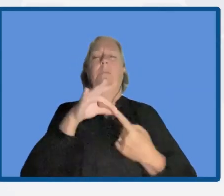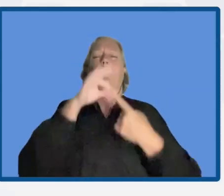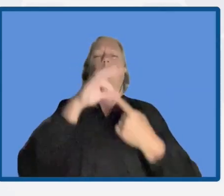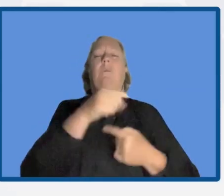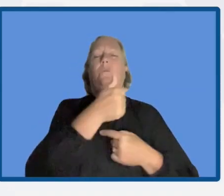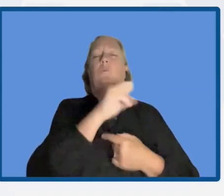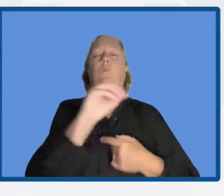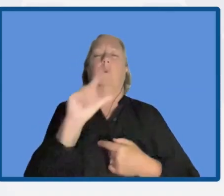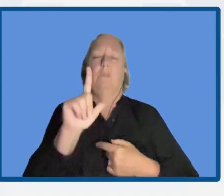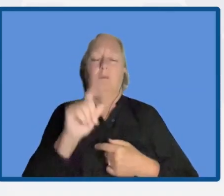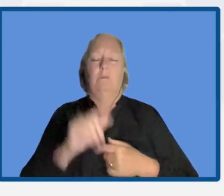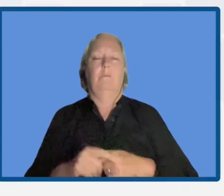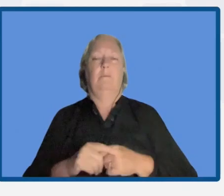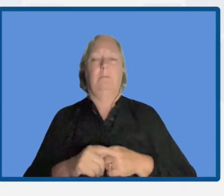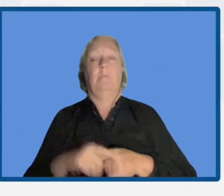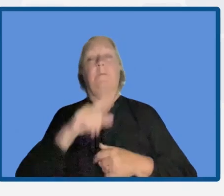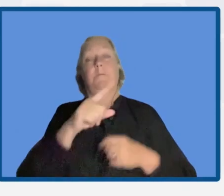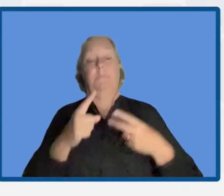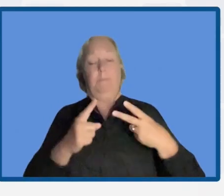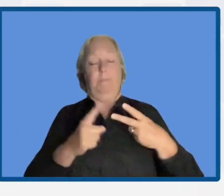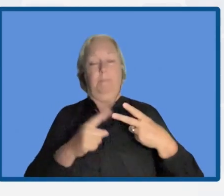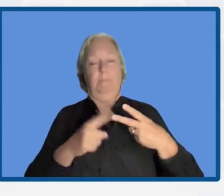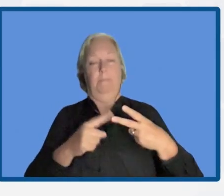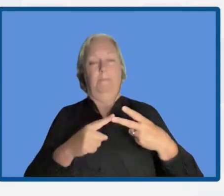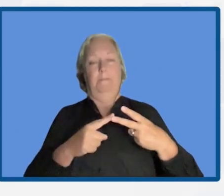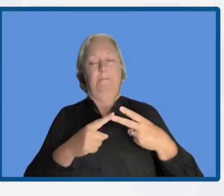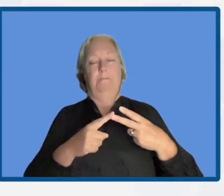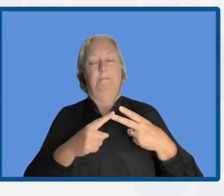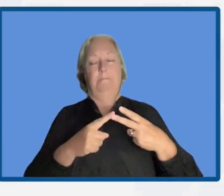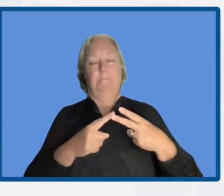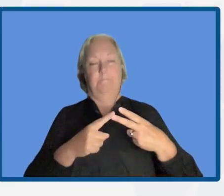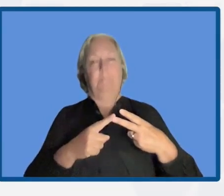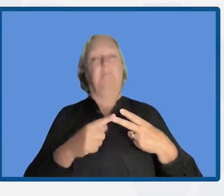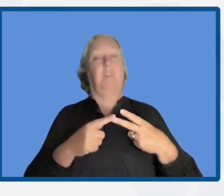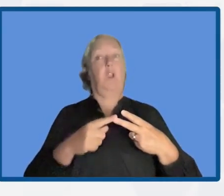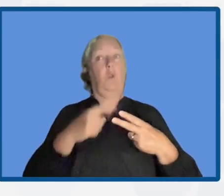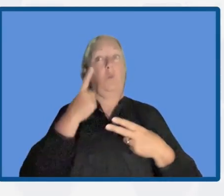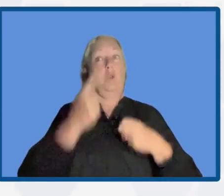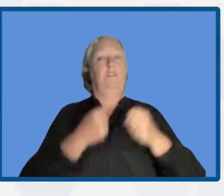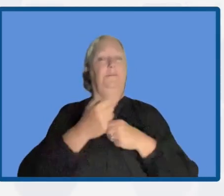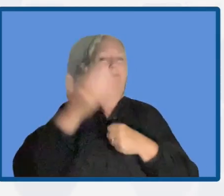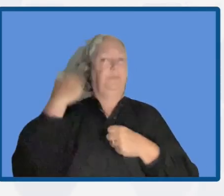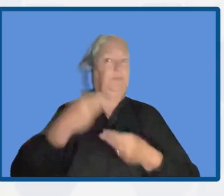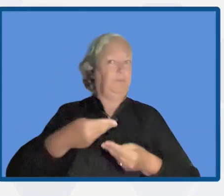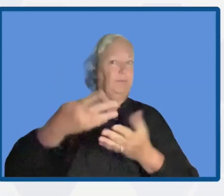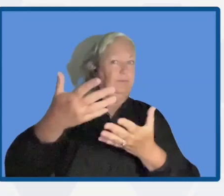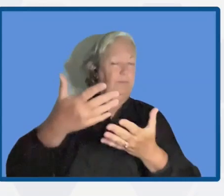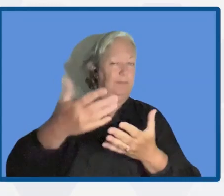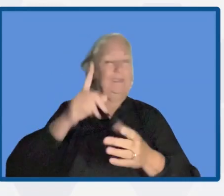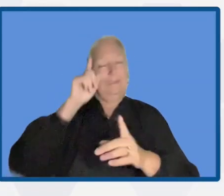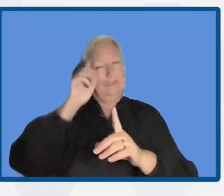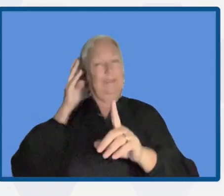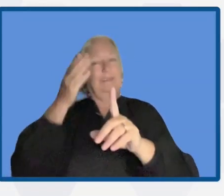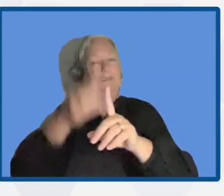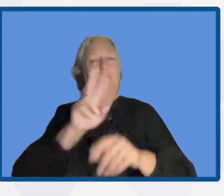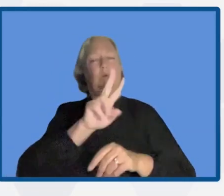In the second CDN we submitted last year with goals for 2030, it includes